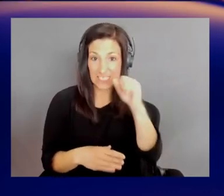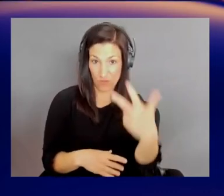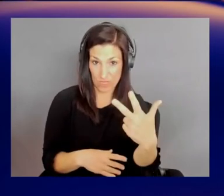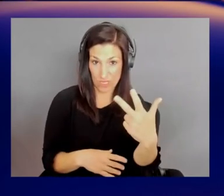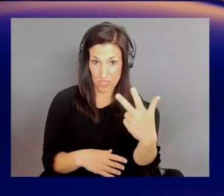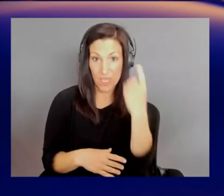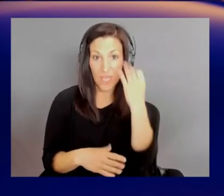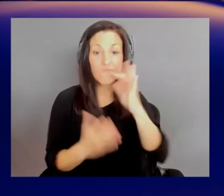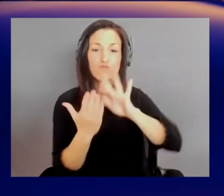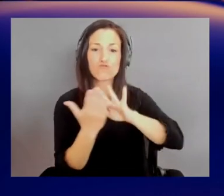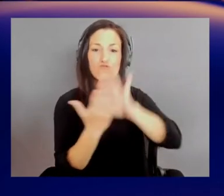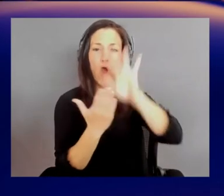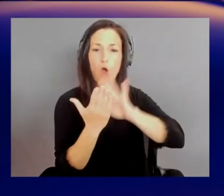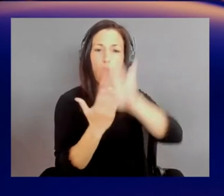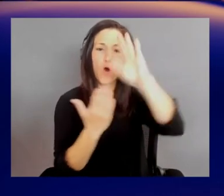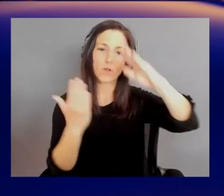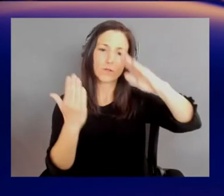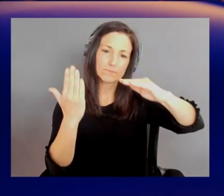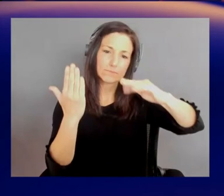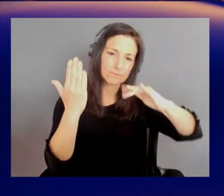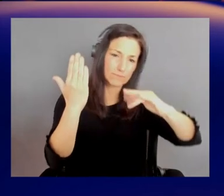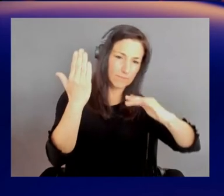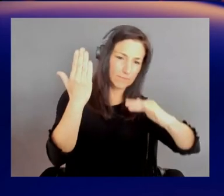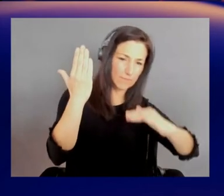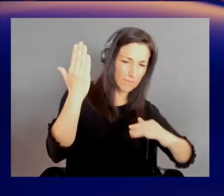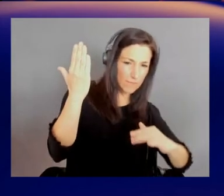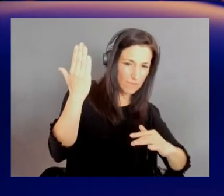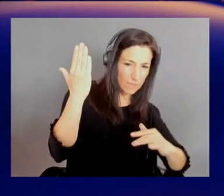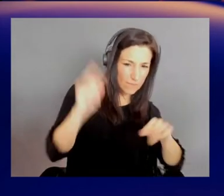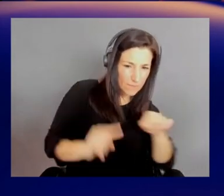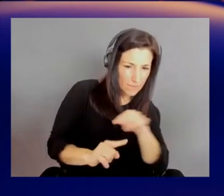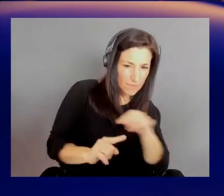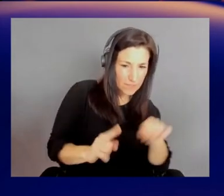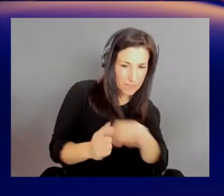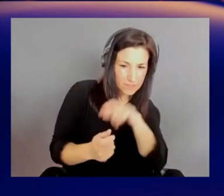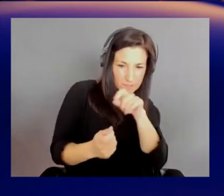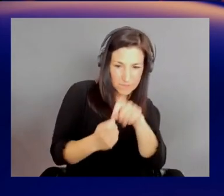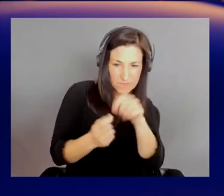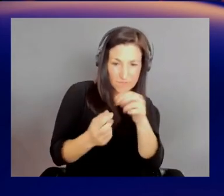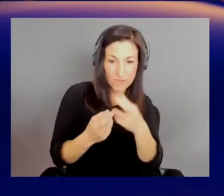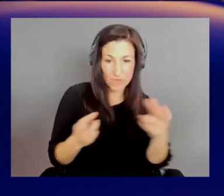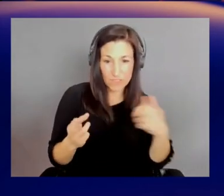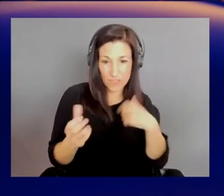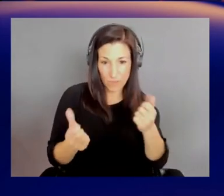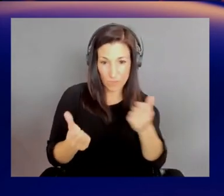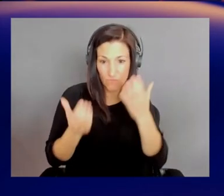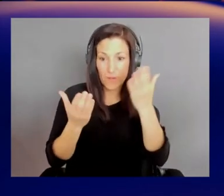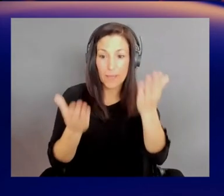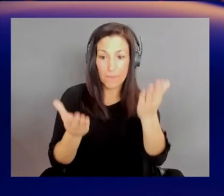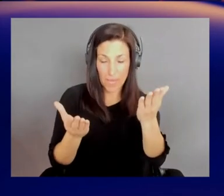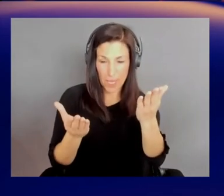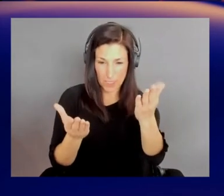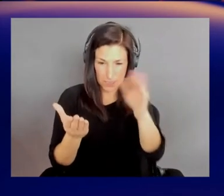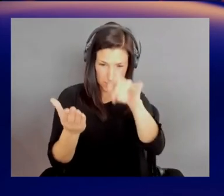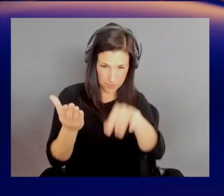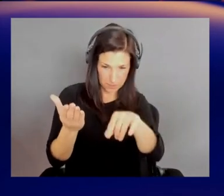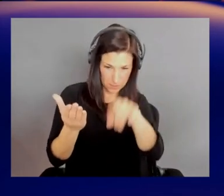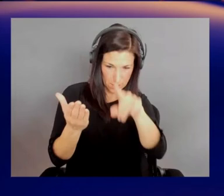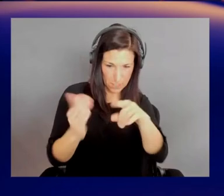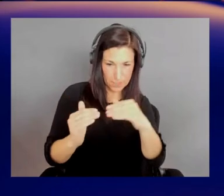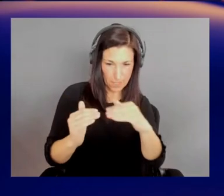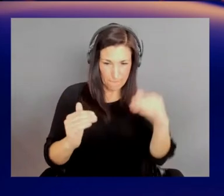little bit, Steve, there is a particular resource that I'd recommend, which is the one right above that. It is